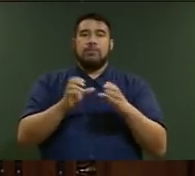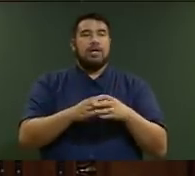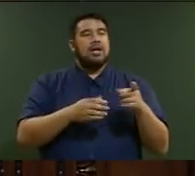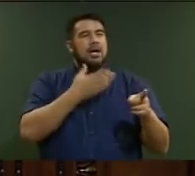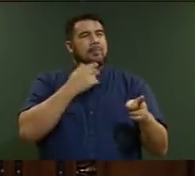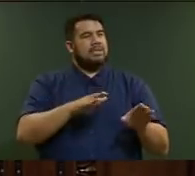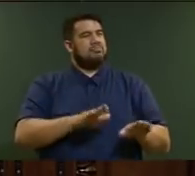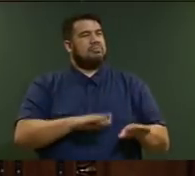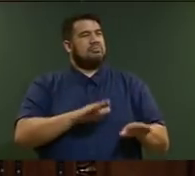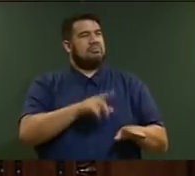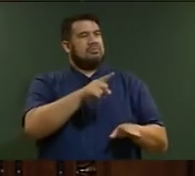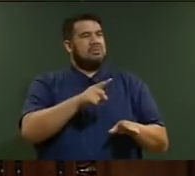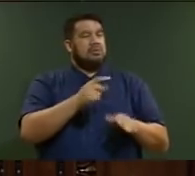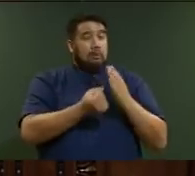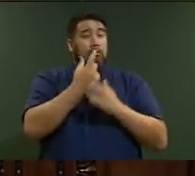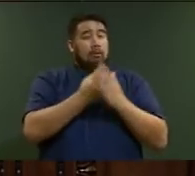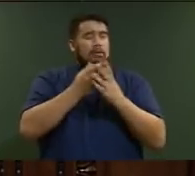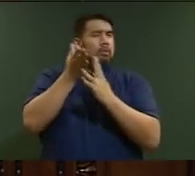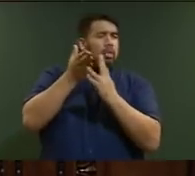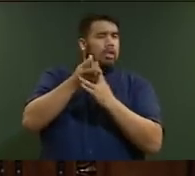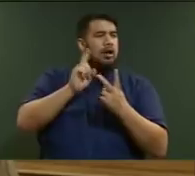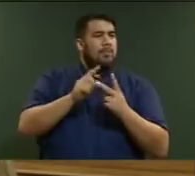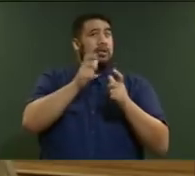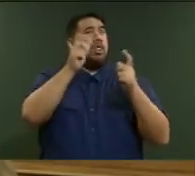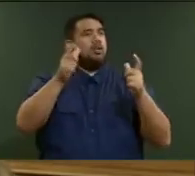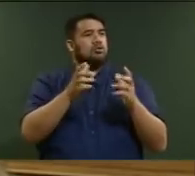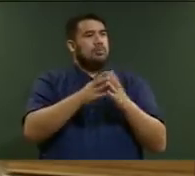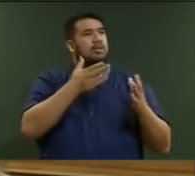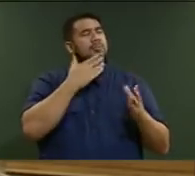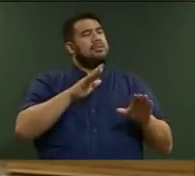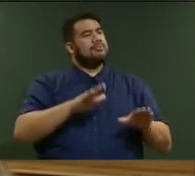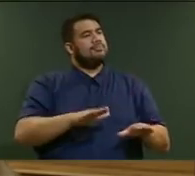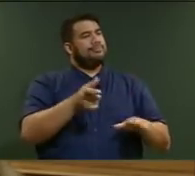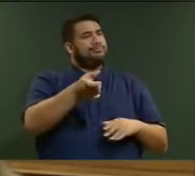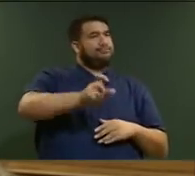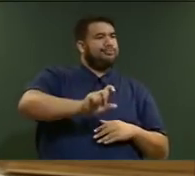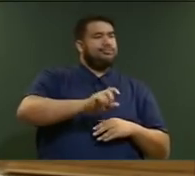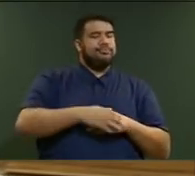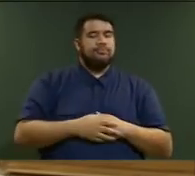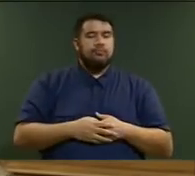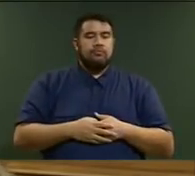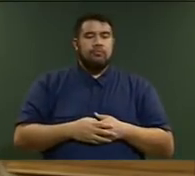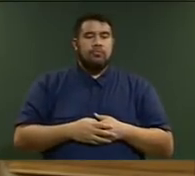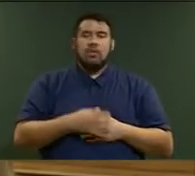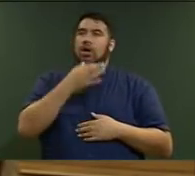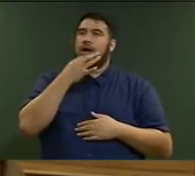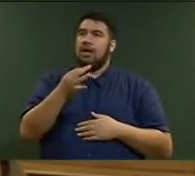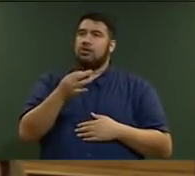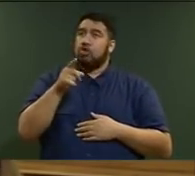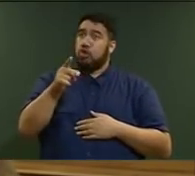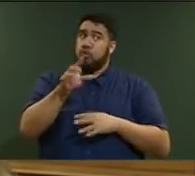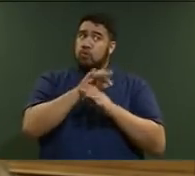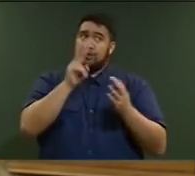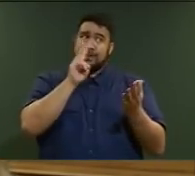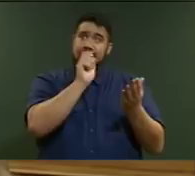both frequency and volume? If he hasn't seen that report, what is his explanation then for why retail petrol